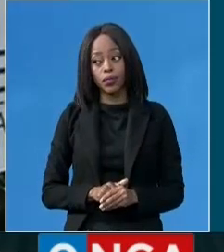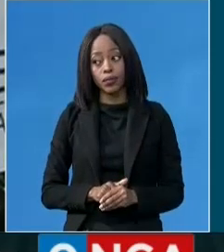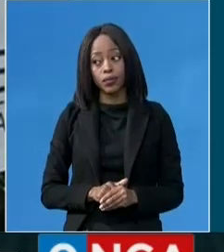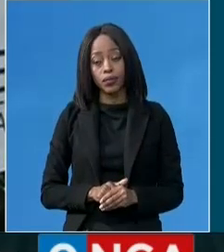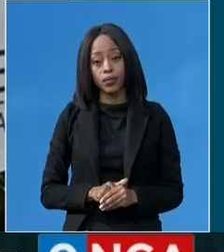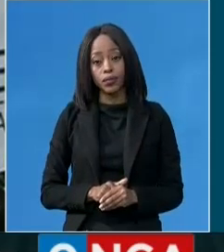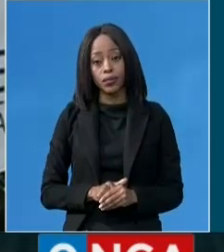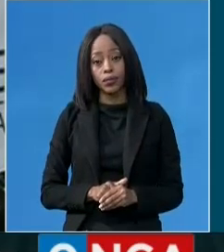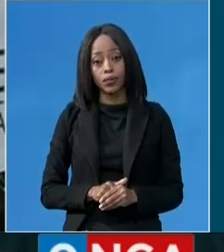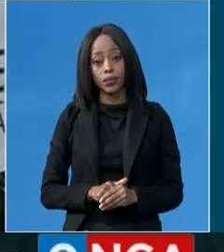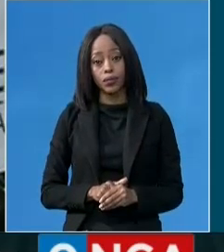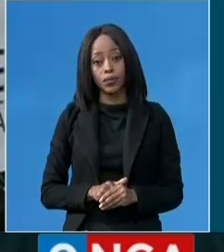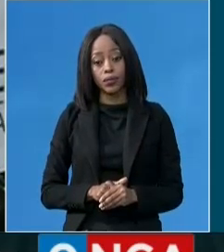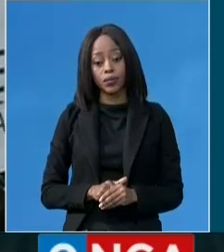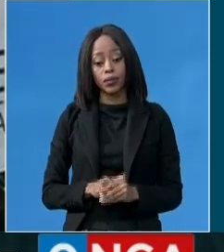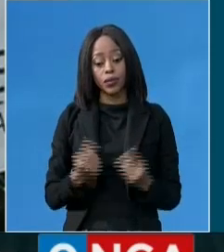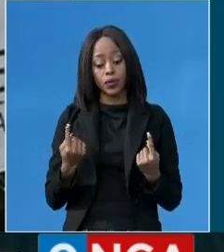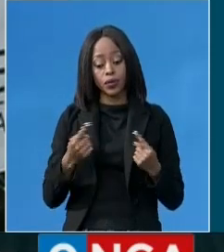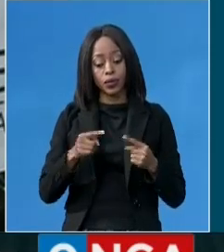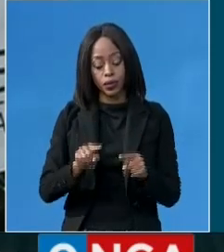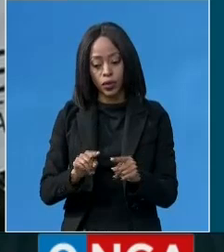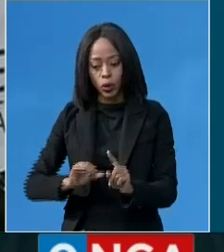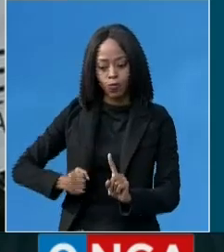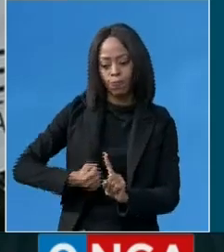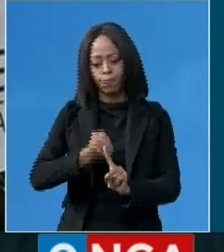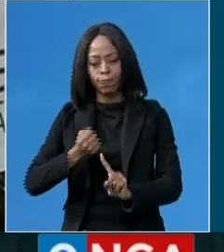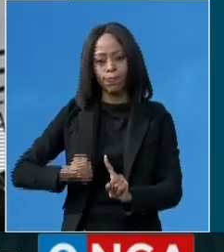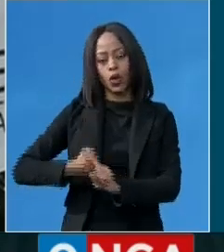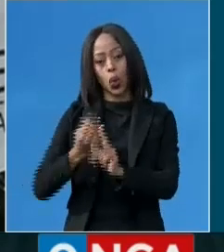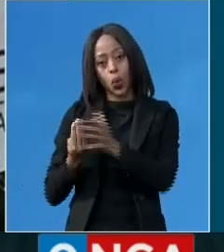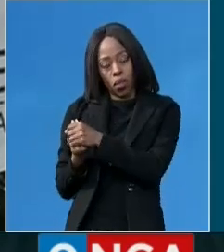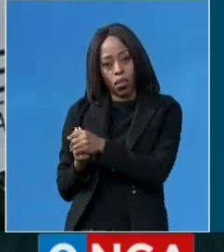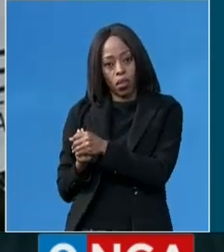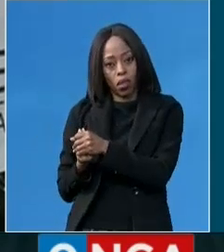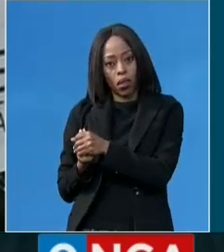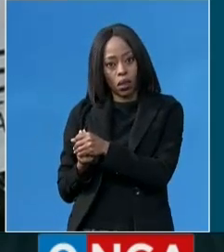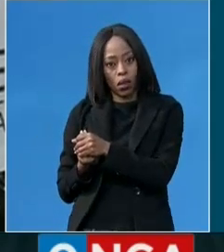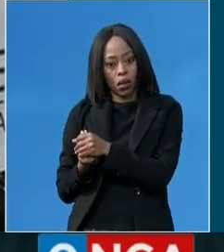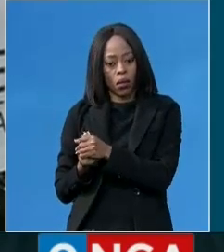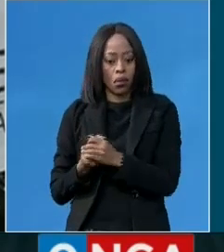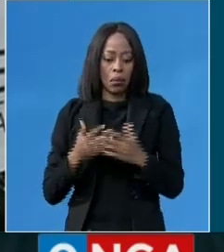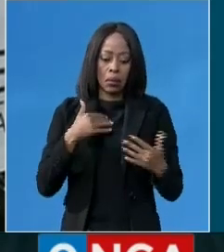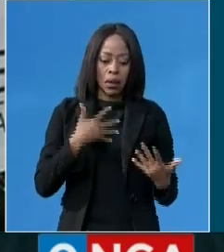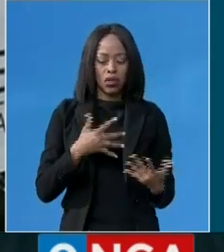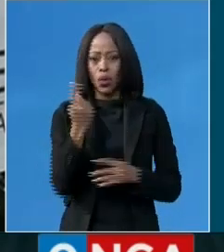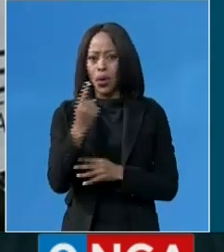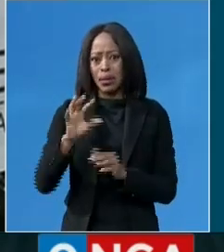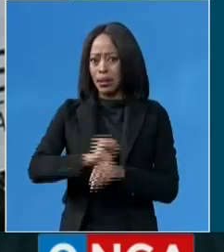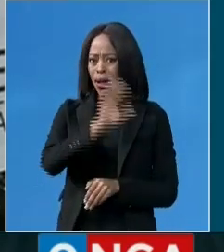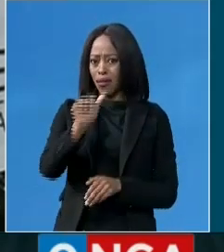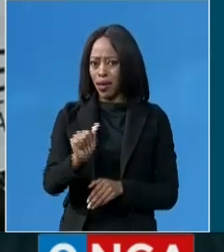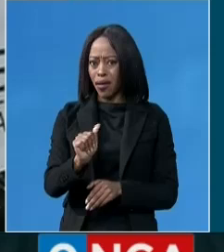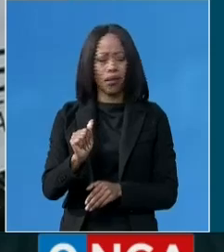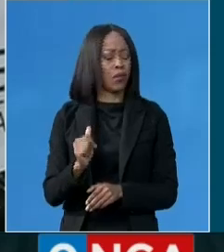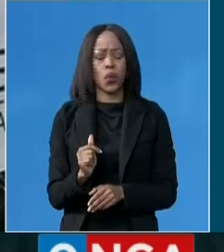fighting together with you people. The new challenge is not only from South Africa, but from all the